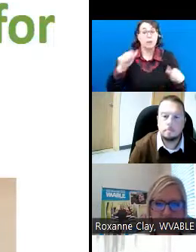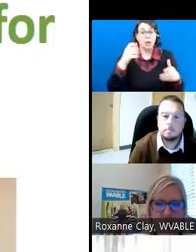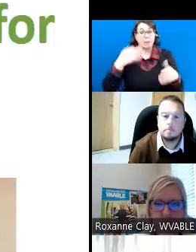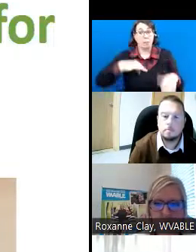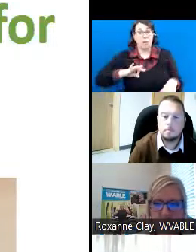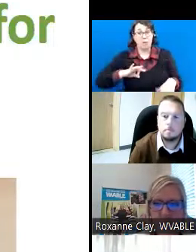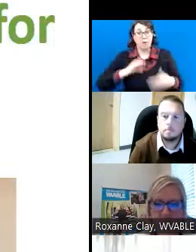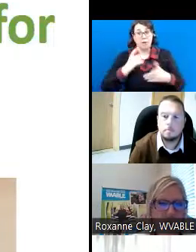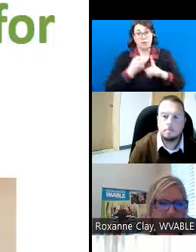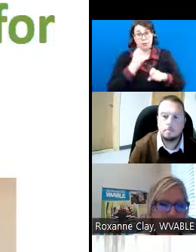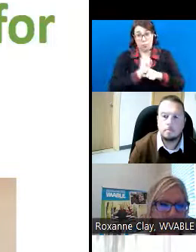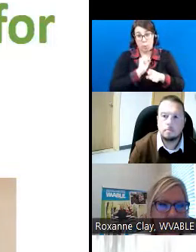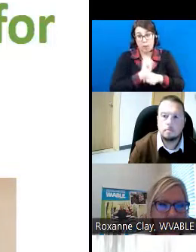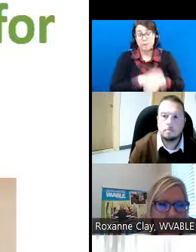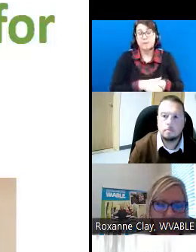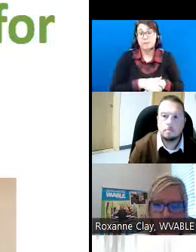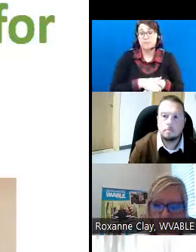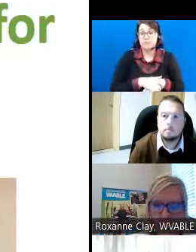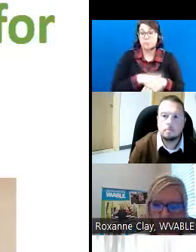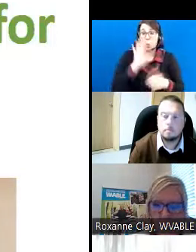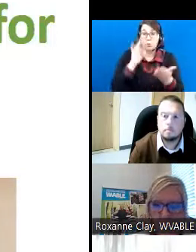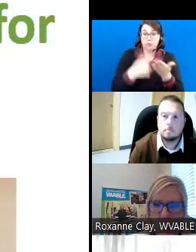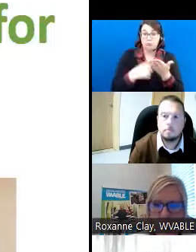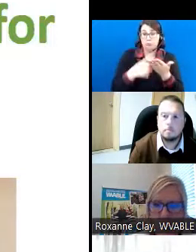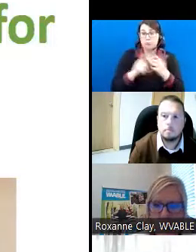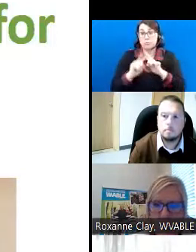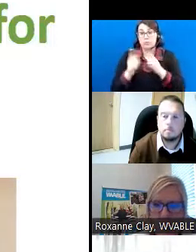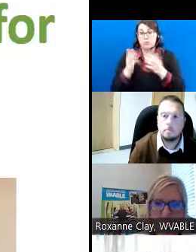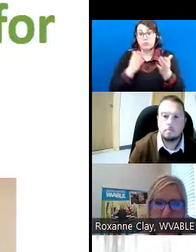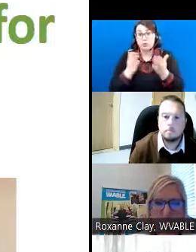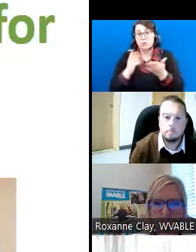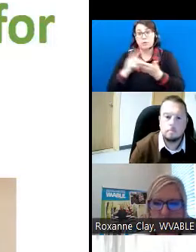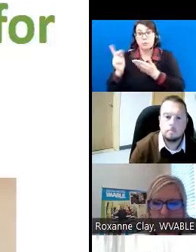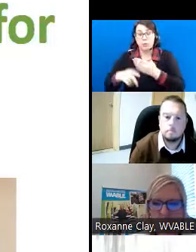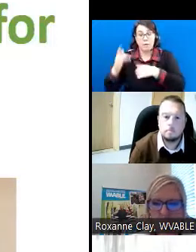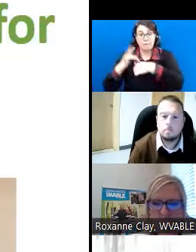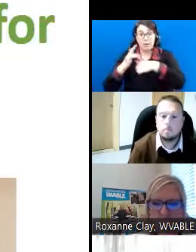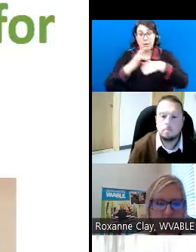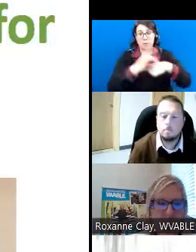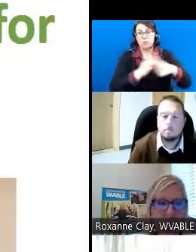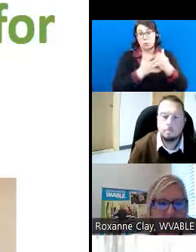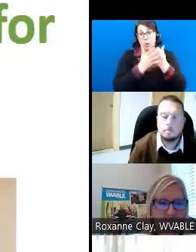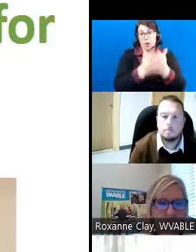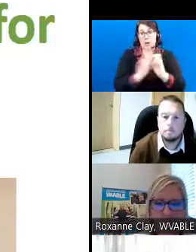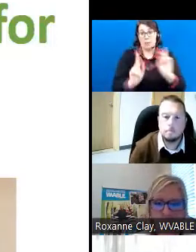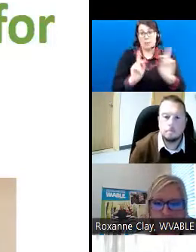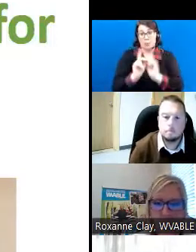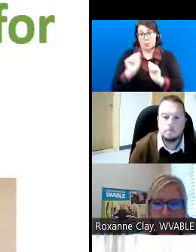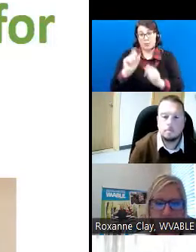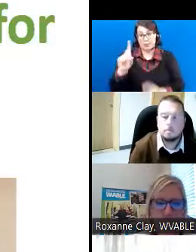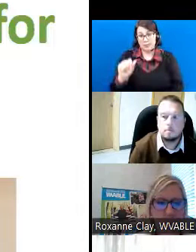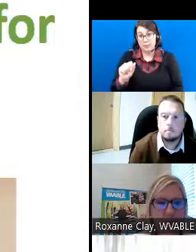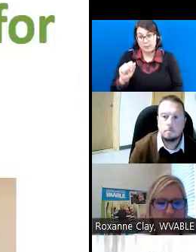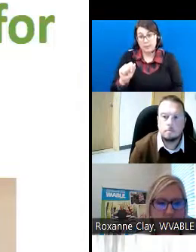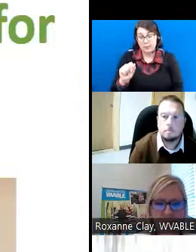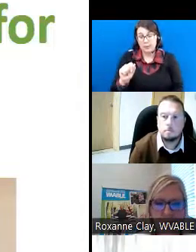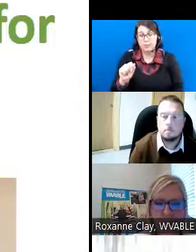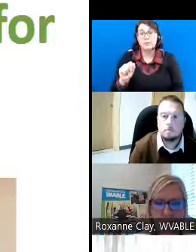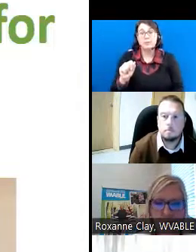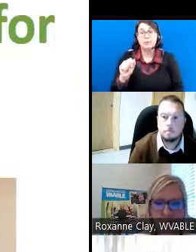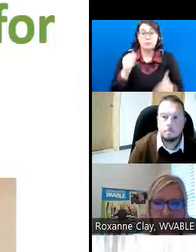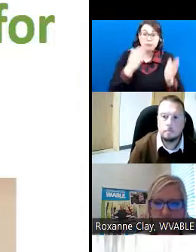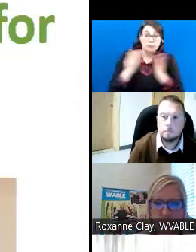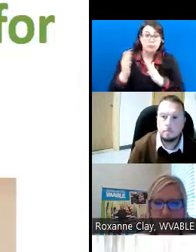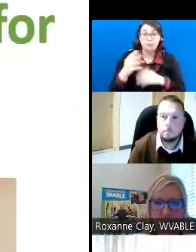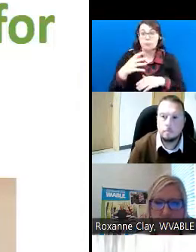They will discuss the services and the programs that are available to help individuals with a disability prepare for and achieve